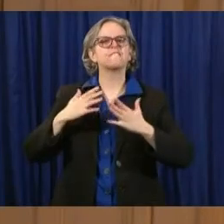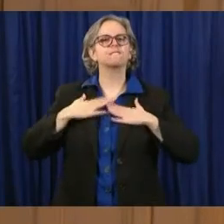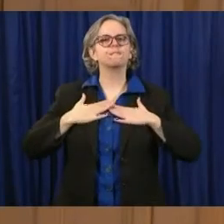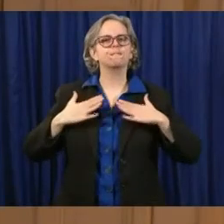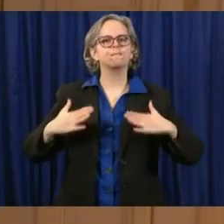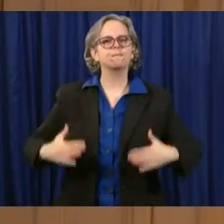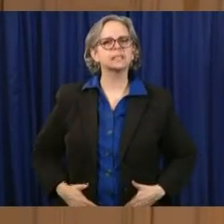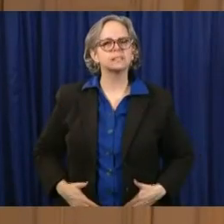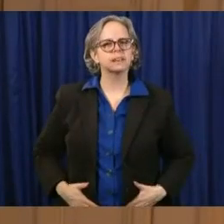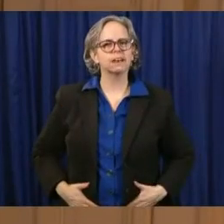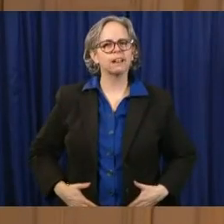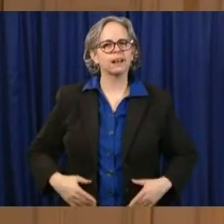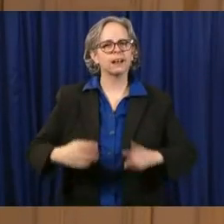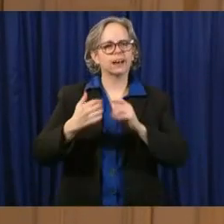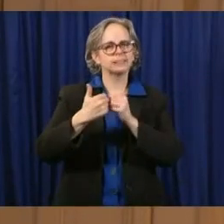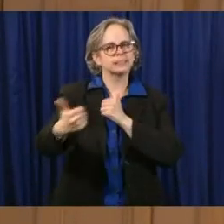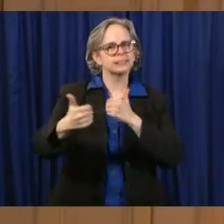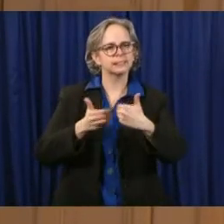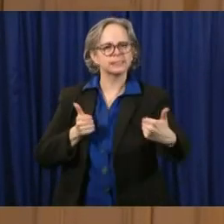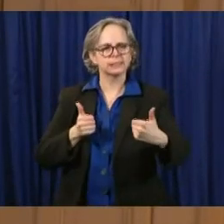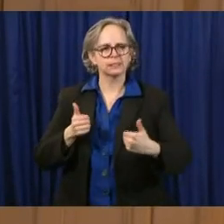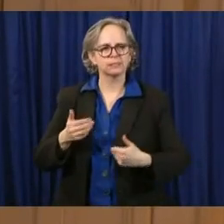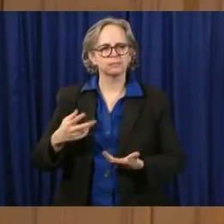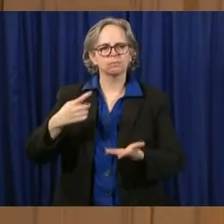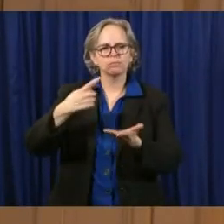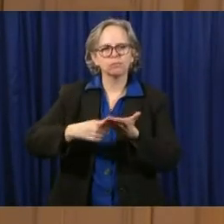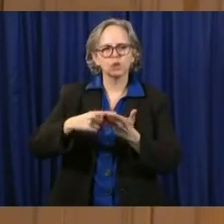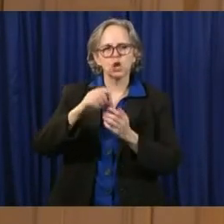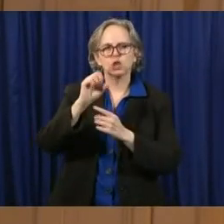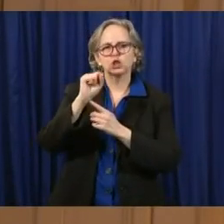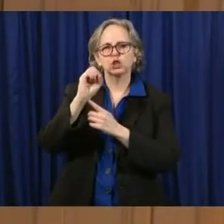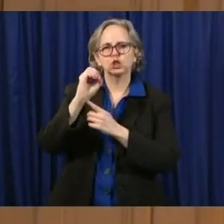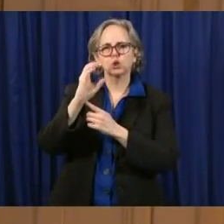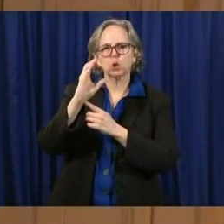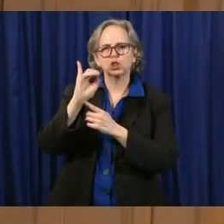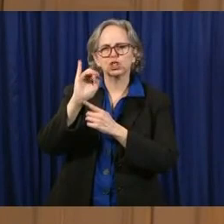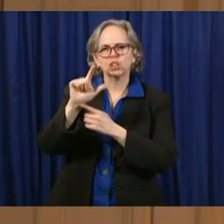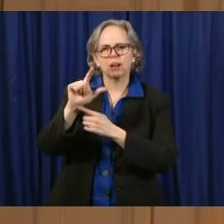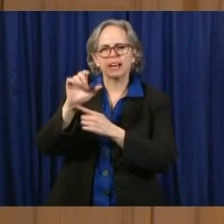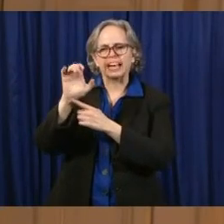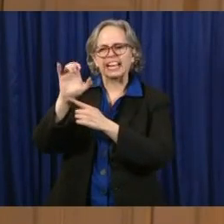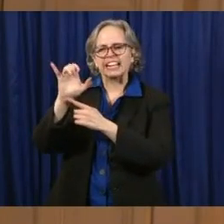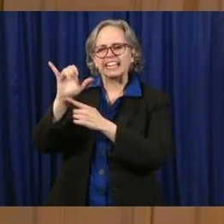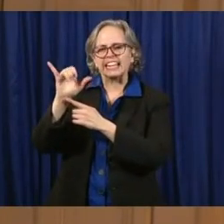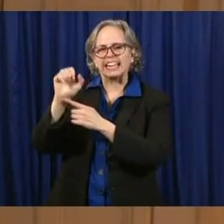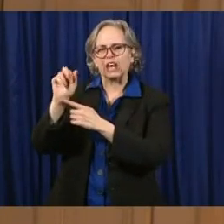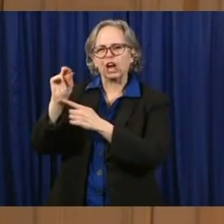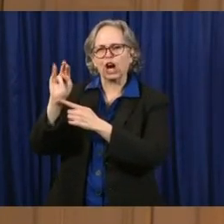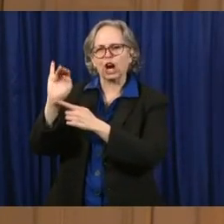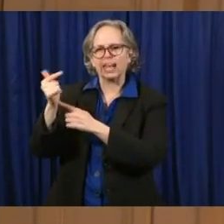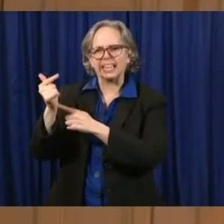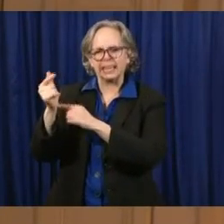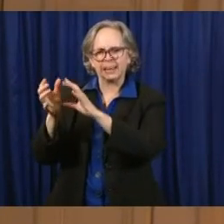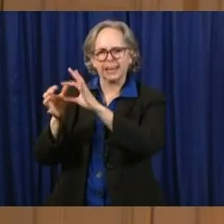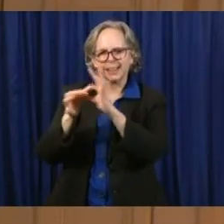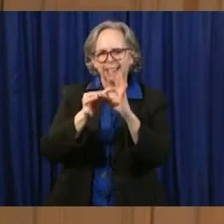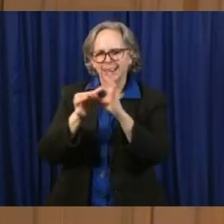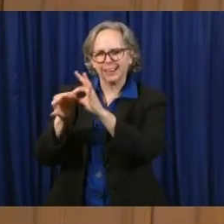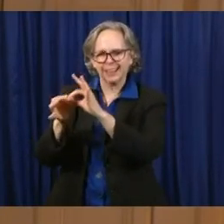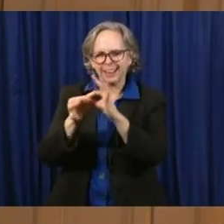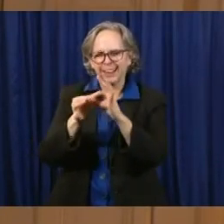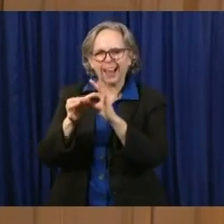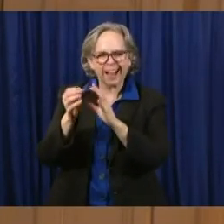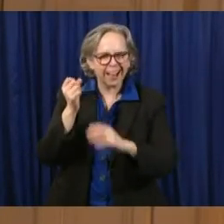of physical distancing. And he talked about the arts and the way they can help soothe us. I can tell you that I myself,